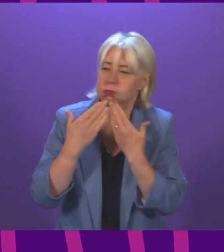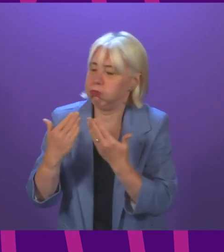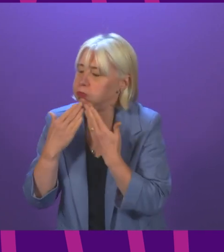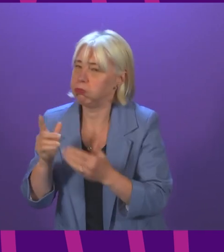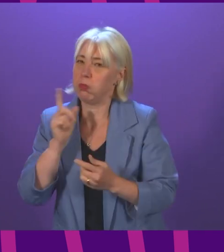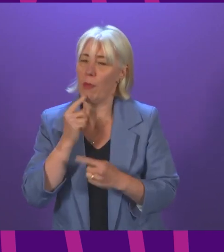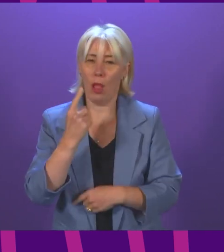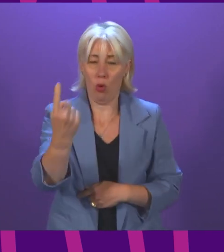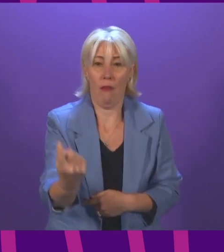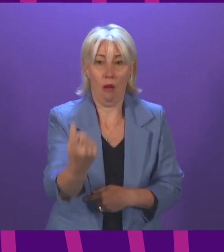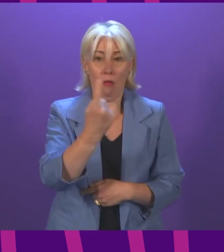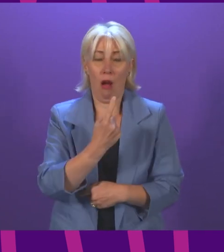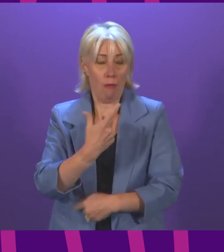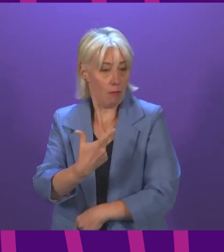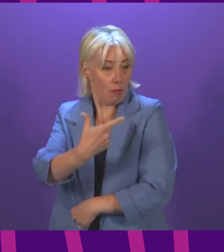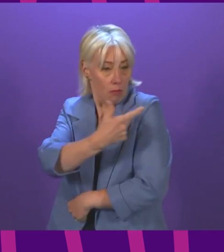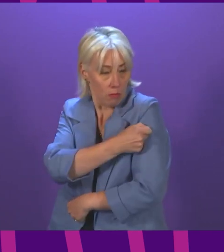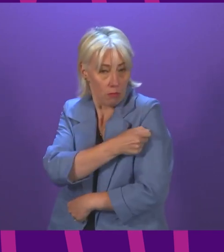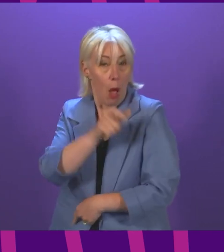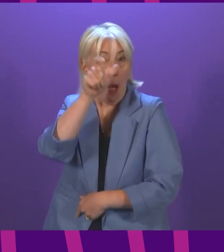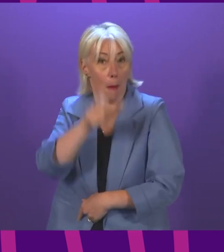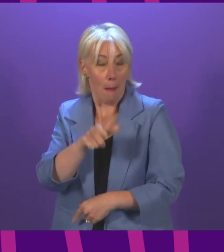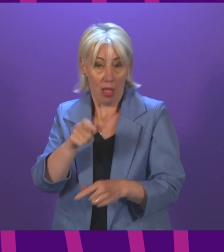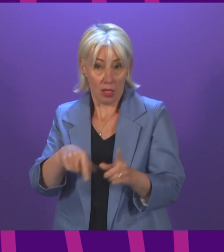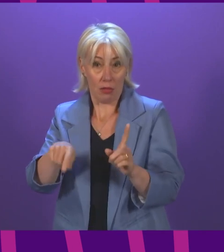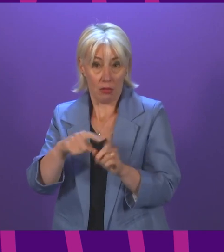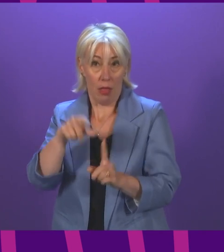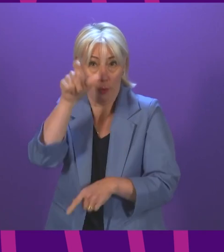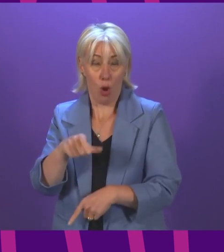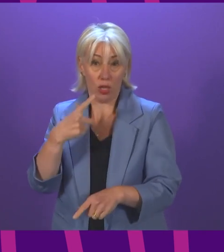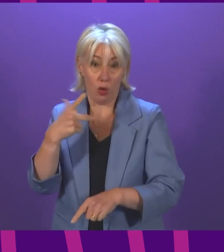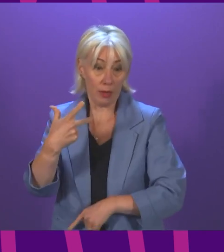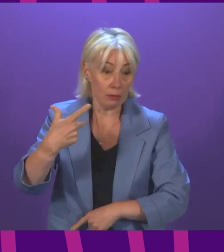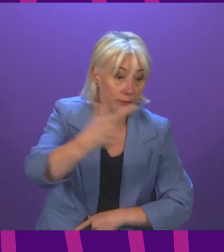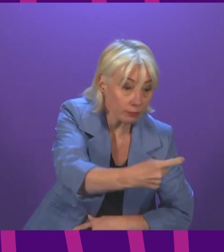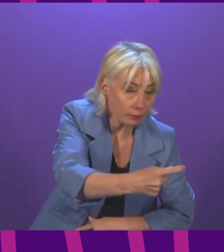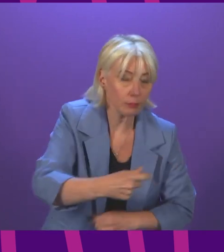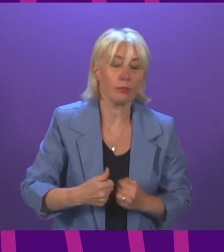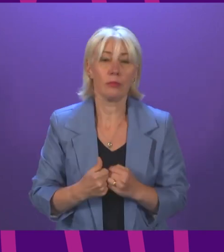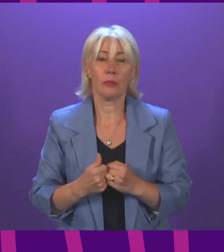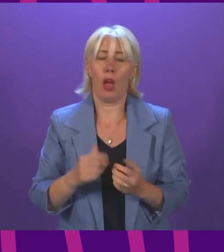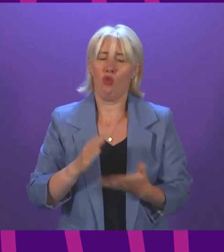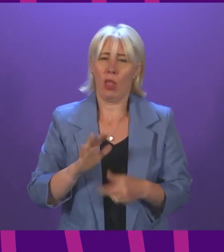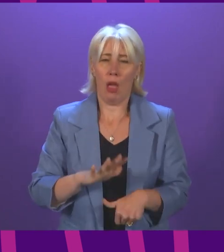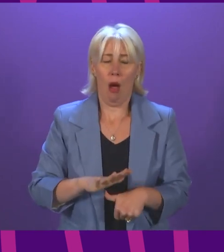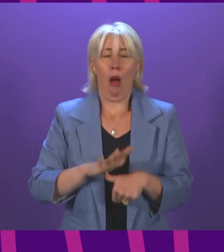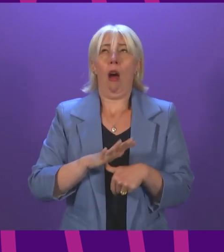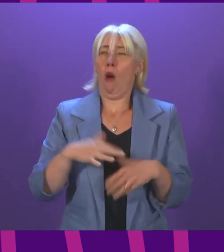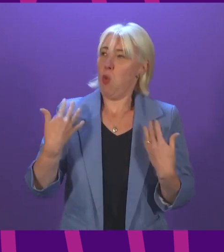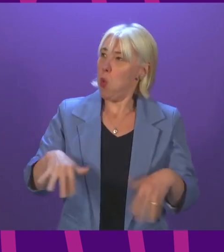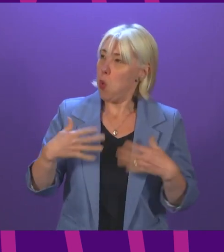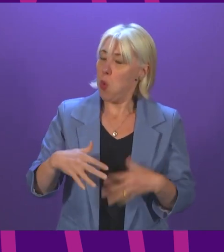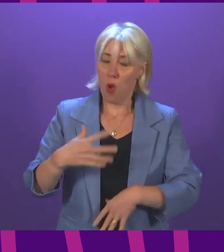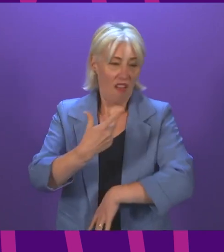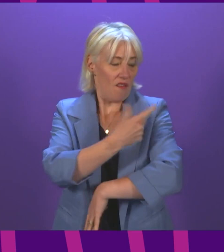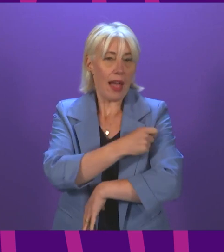forward to be vaccinated and the vaccinators. The overwhelming response from the people of Scotland has been inspiring. The vaccines are highly